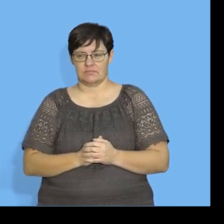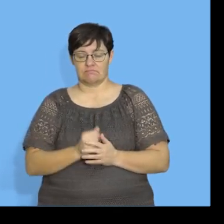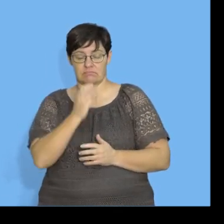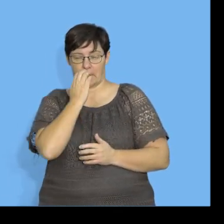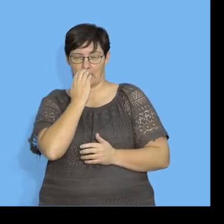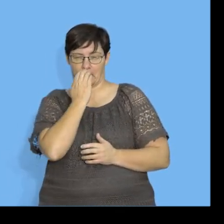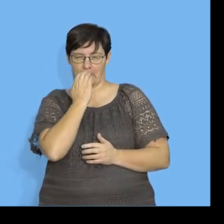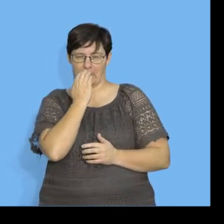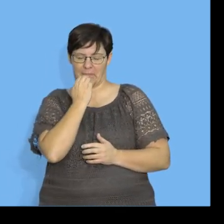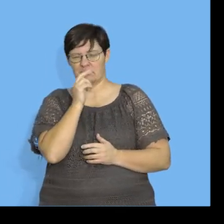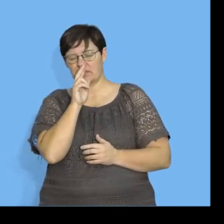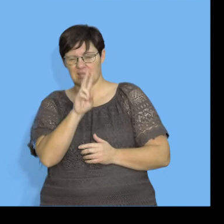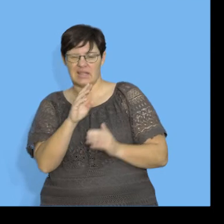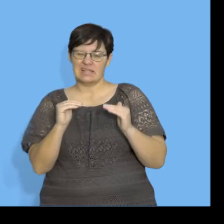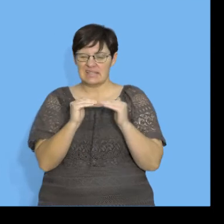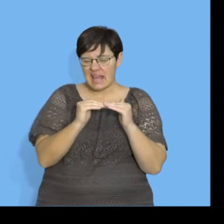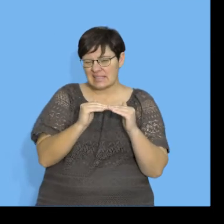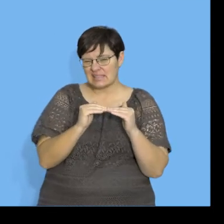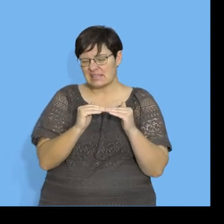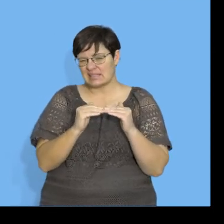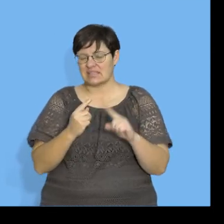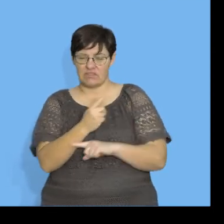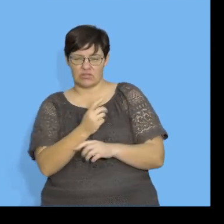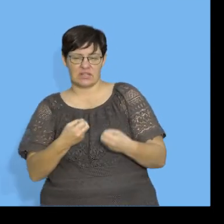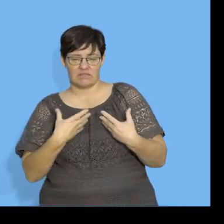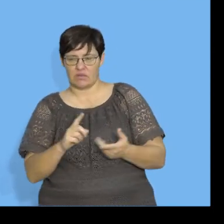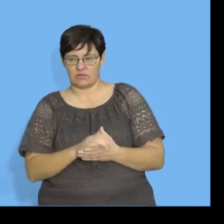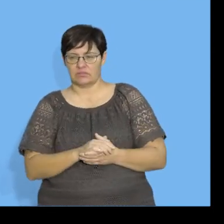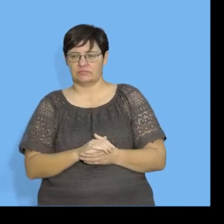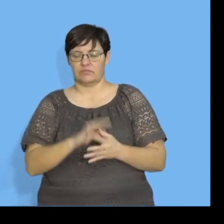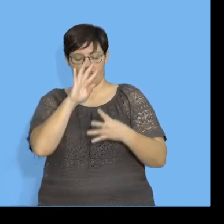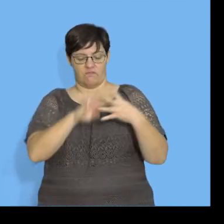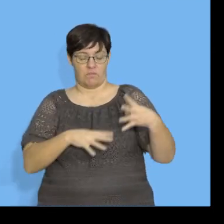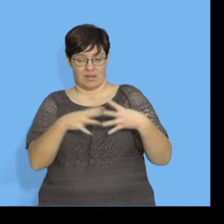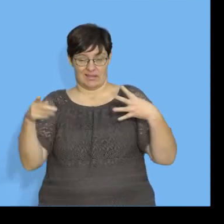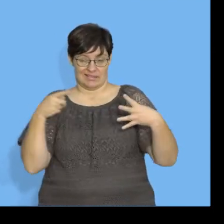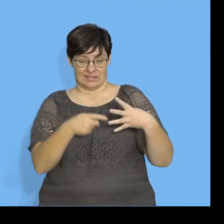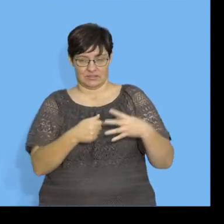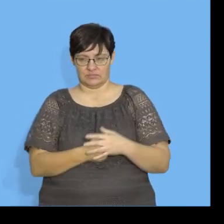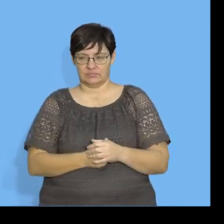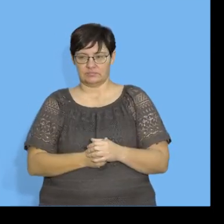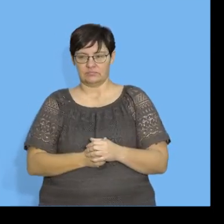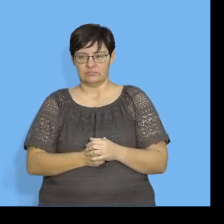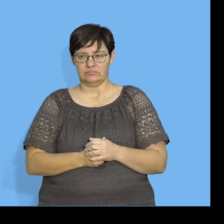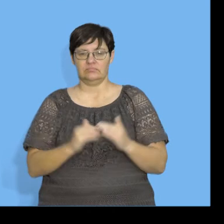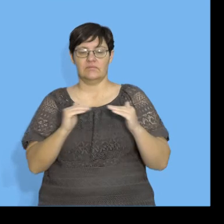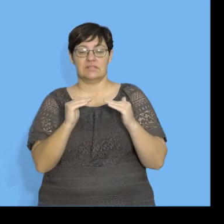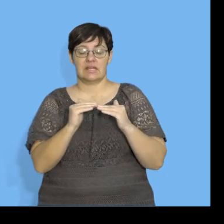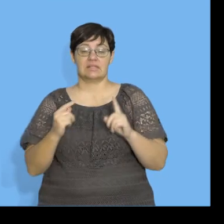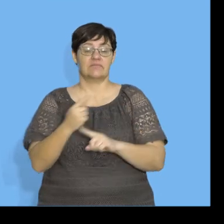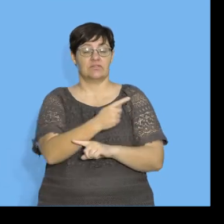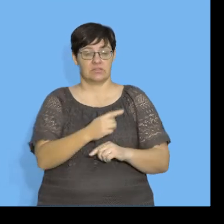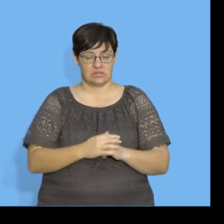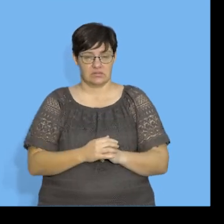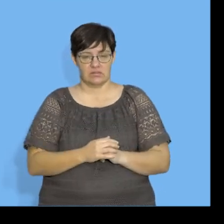Let's see. Then the standard deviation we know is given by this formula and we know the standard deviation